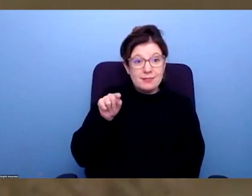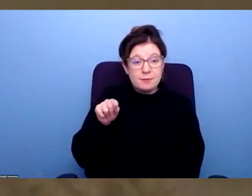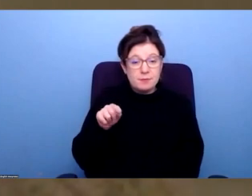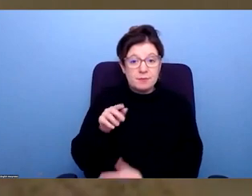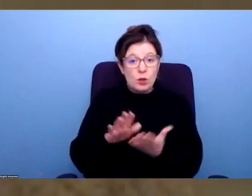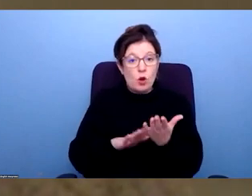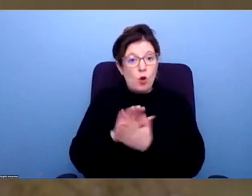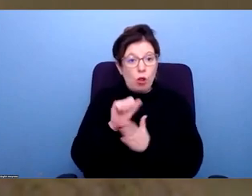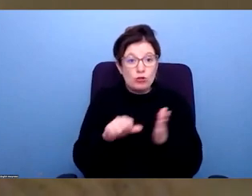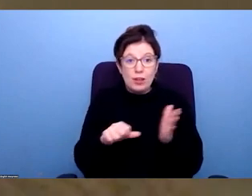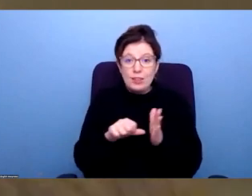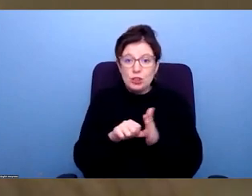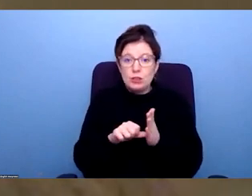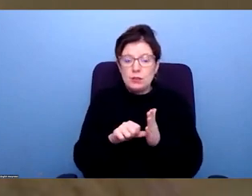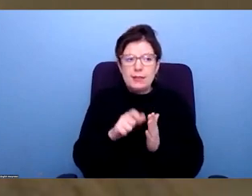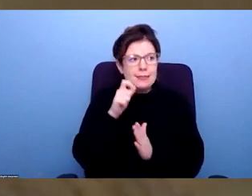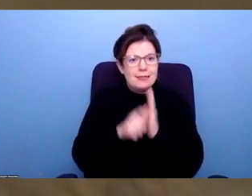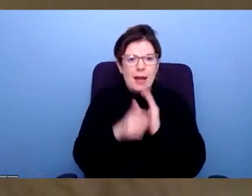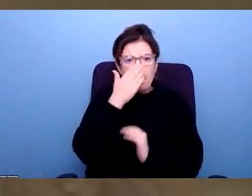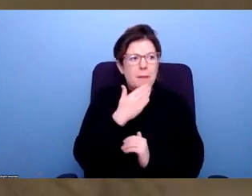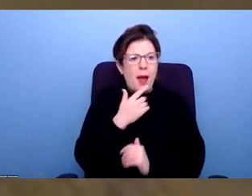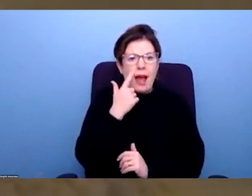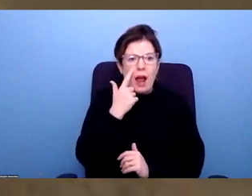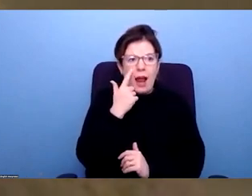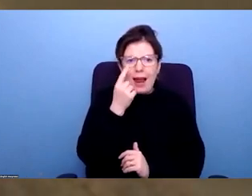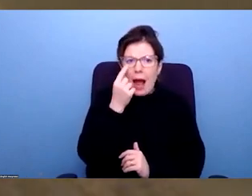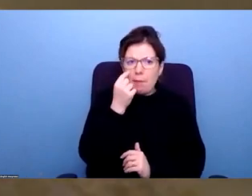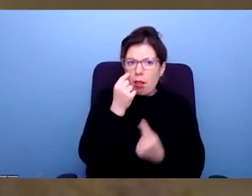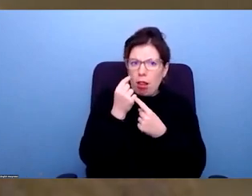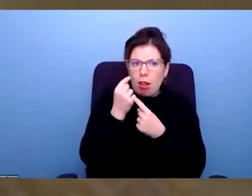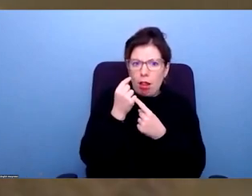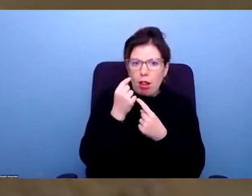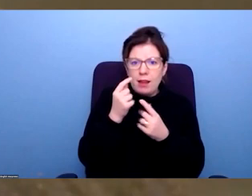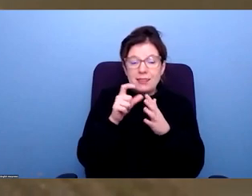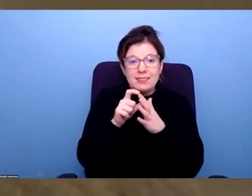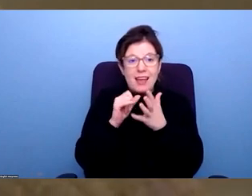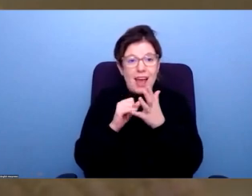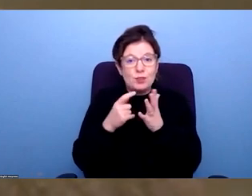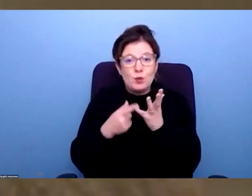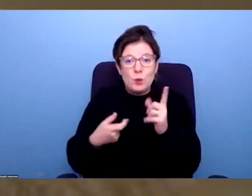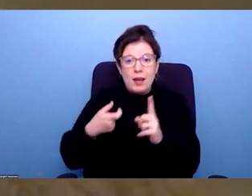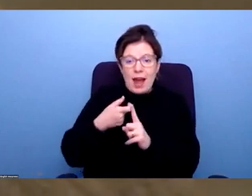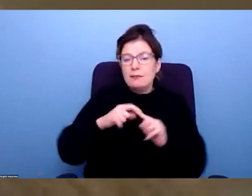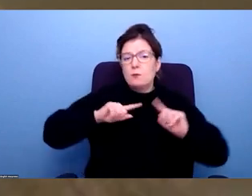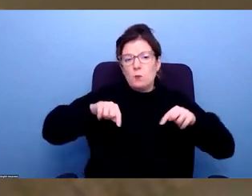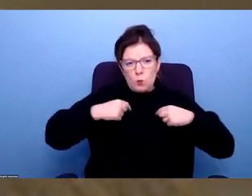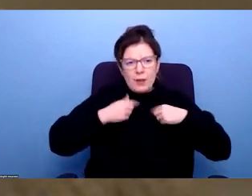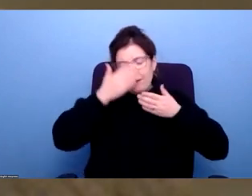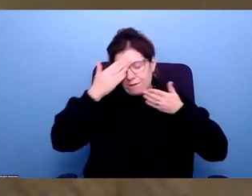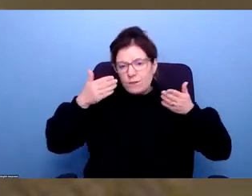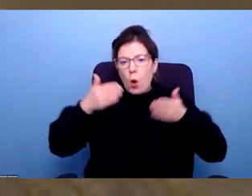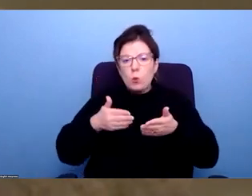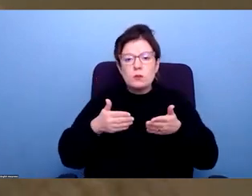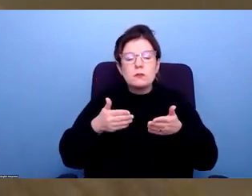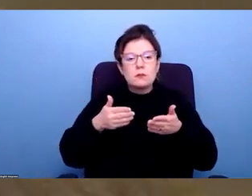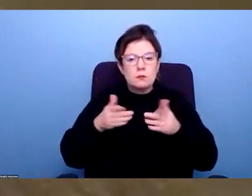culturally around what disabled people are capable of. And this is something that DSUK is kind of very much focused on in terms